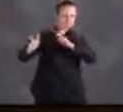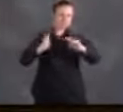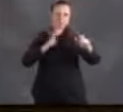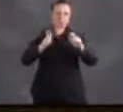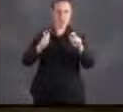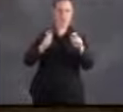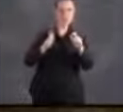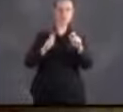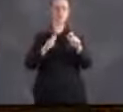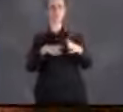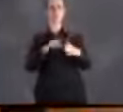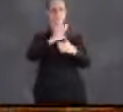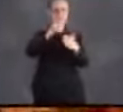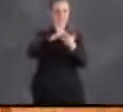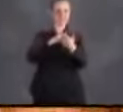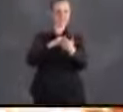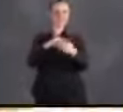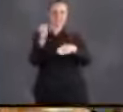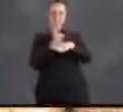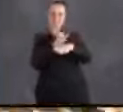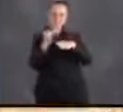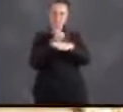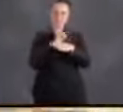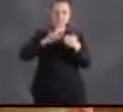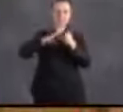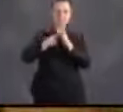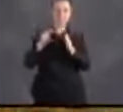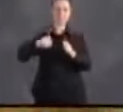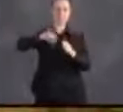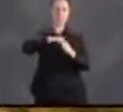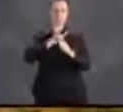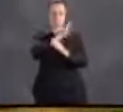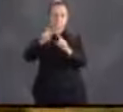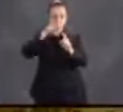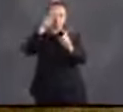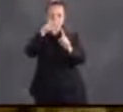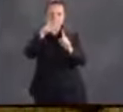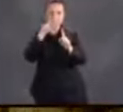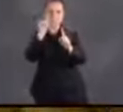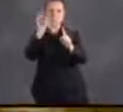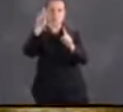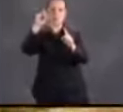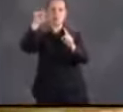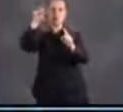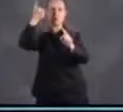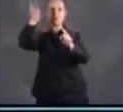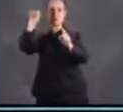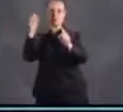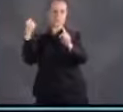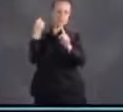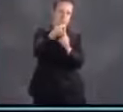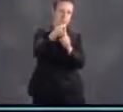industry makes us a prime target for terrorist attacks, just like any other major U.S. city.